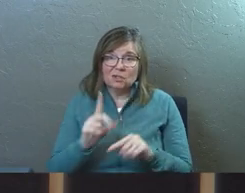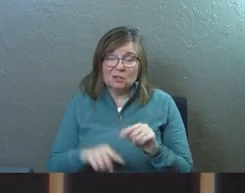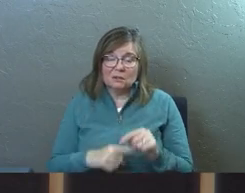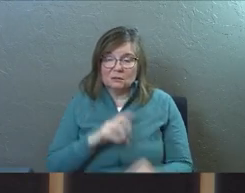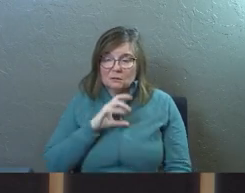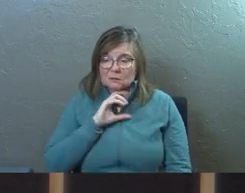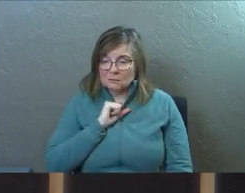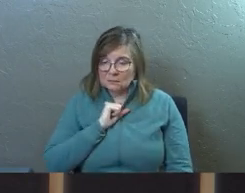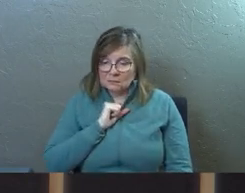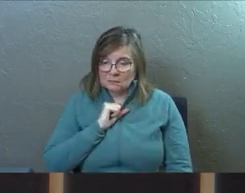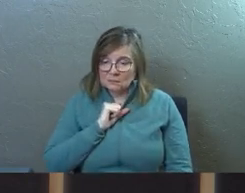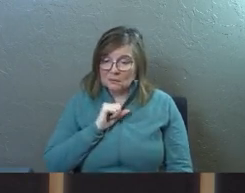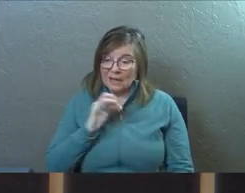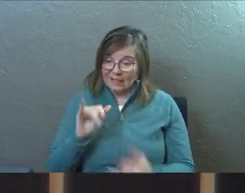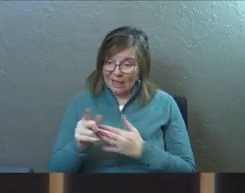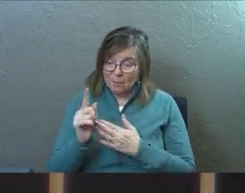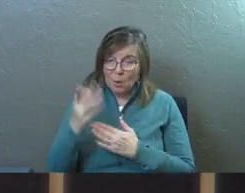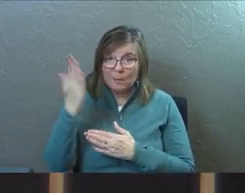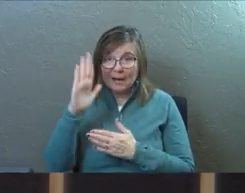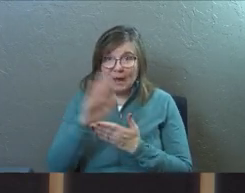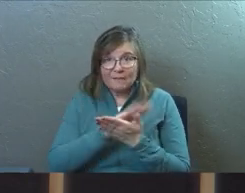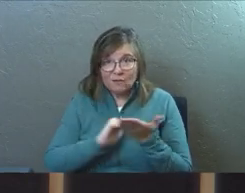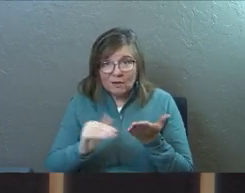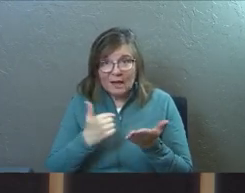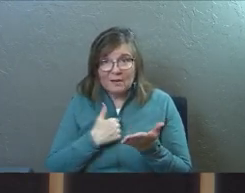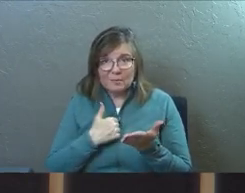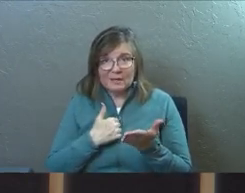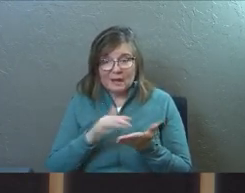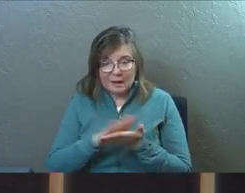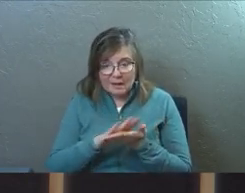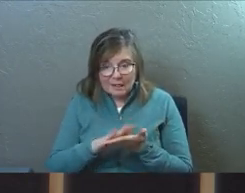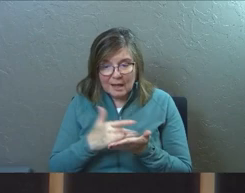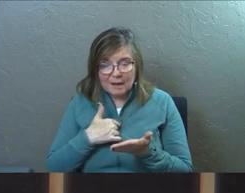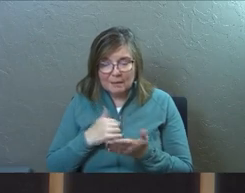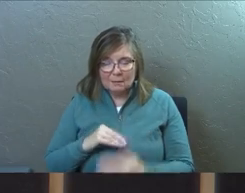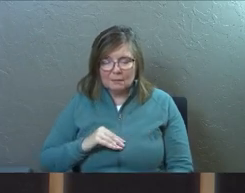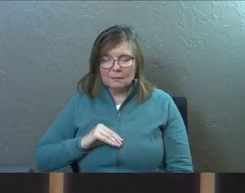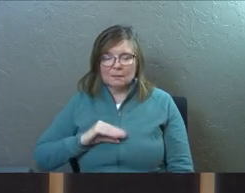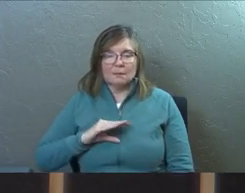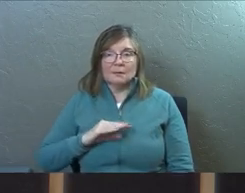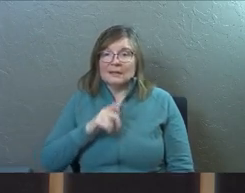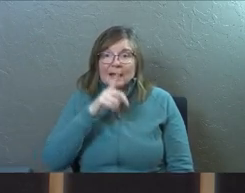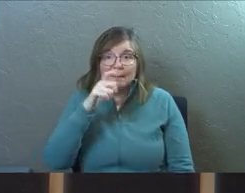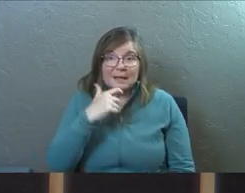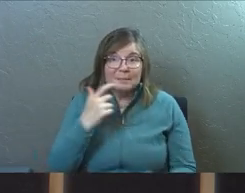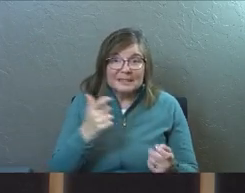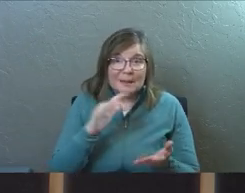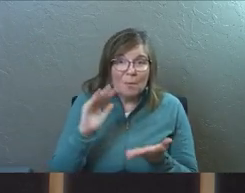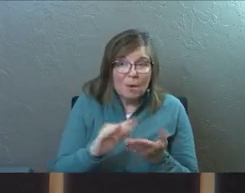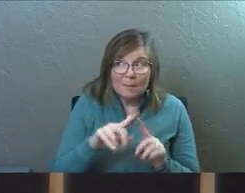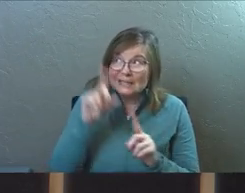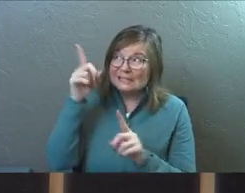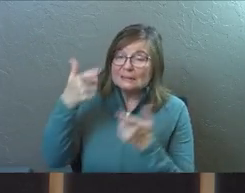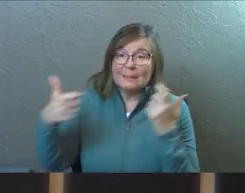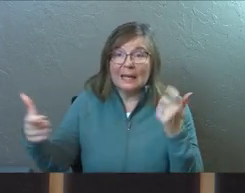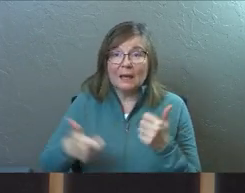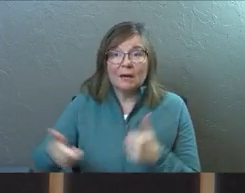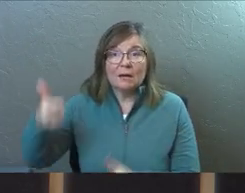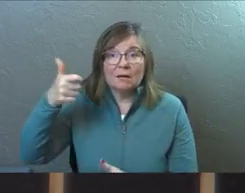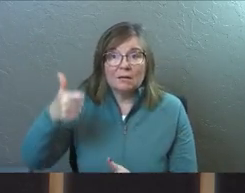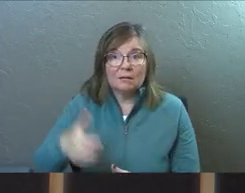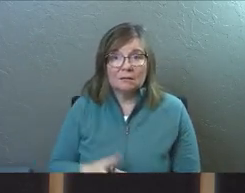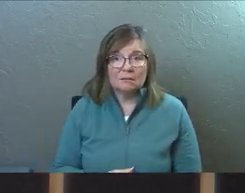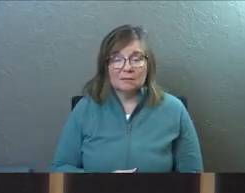And God forgave me right there in that moment, and he cleansed me right there in that moment. Not because my sin is small, but because he's big.